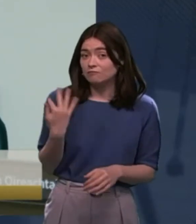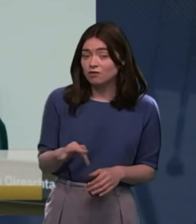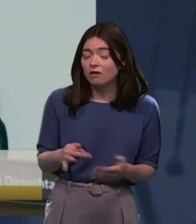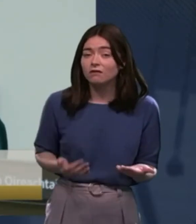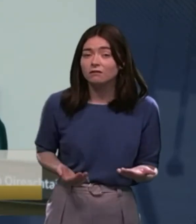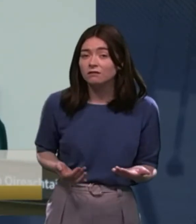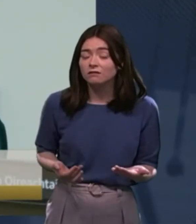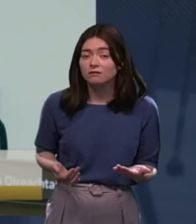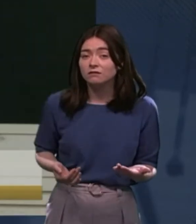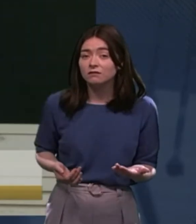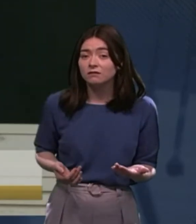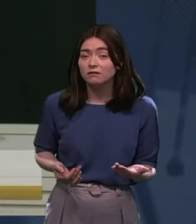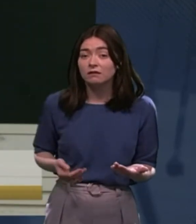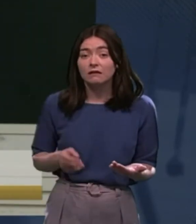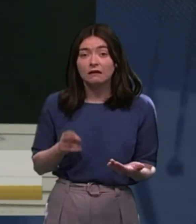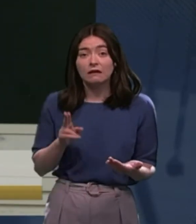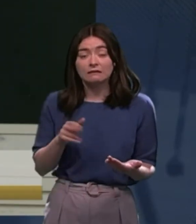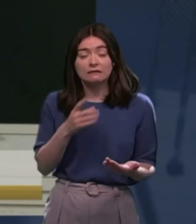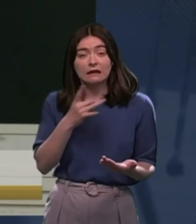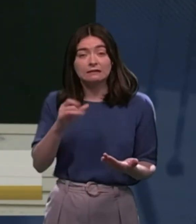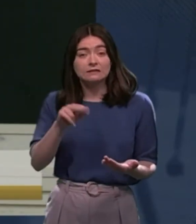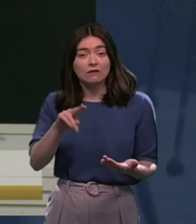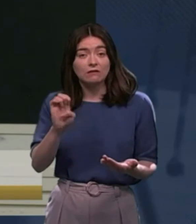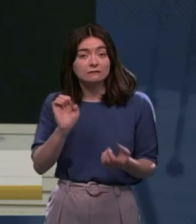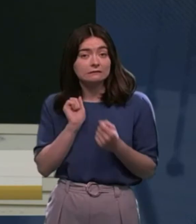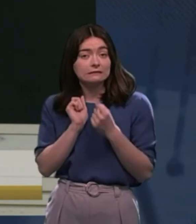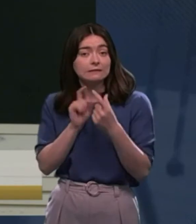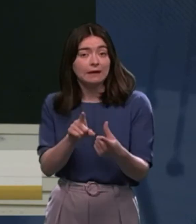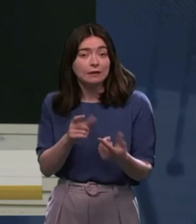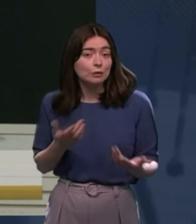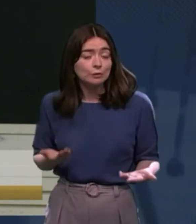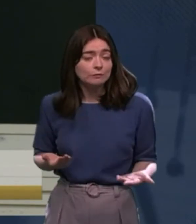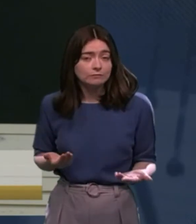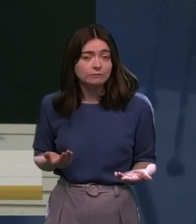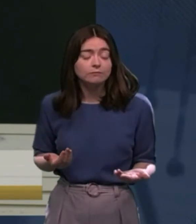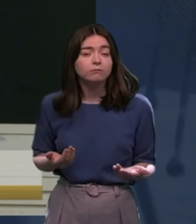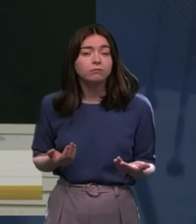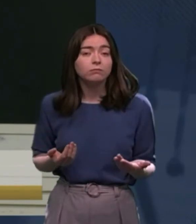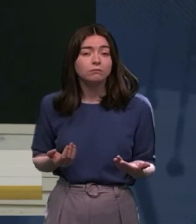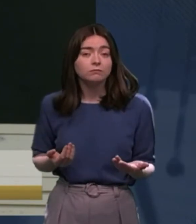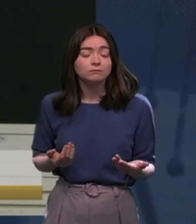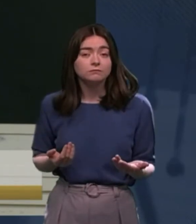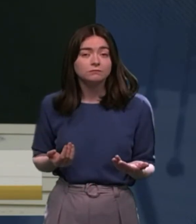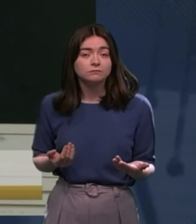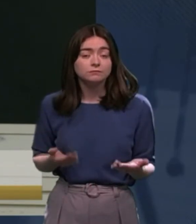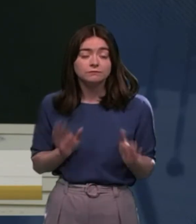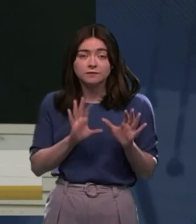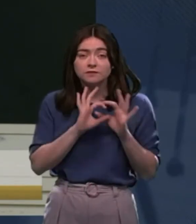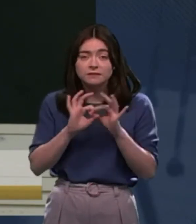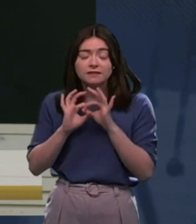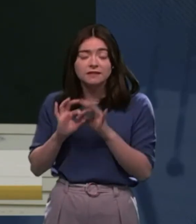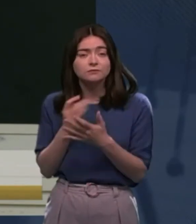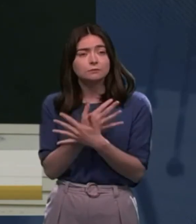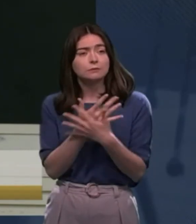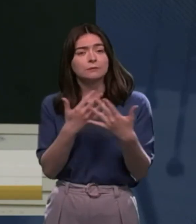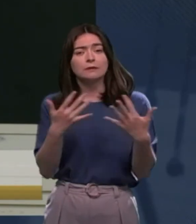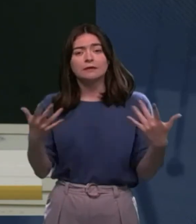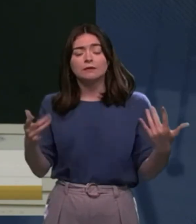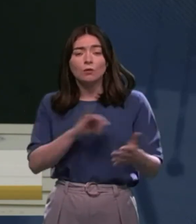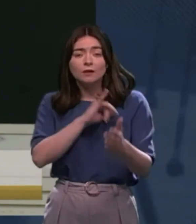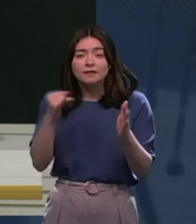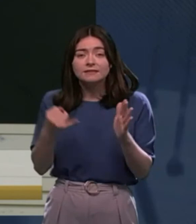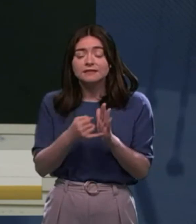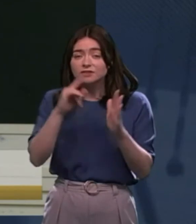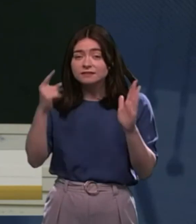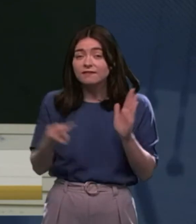I mean, I can get Anya to send it on to you, exactly. I mean, but, I mean, we've engaged with hundreds of organisations and